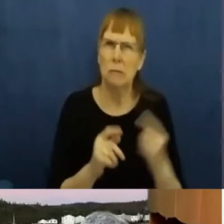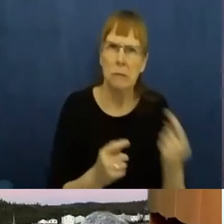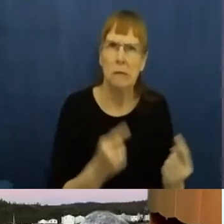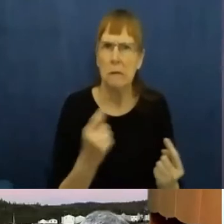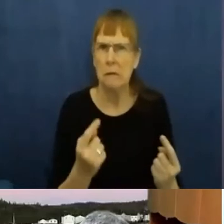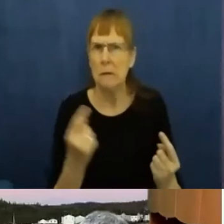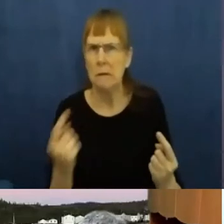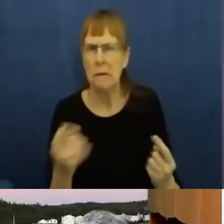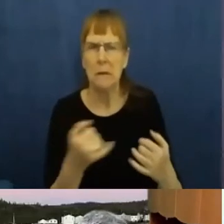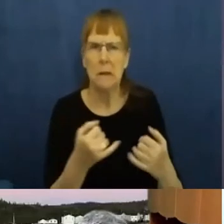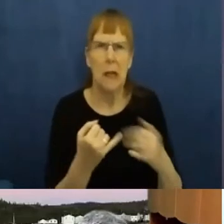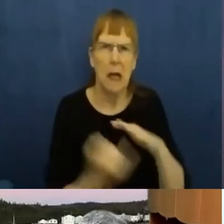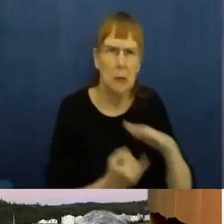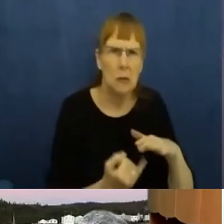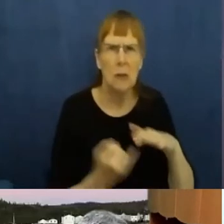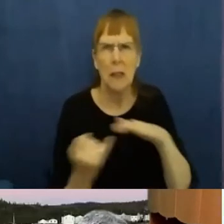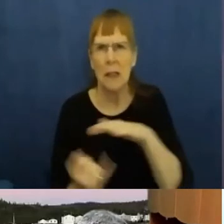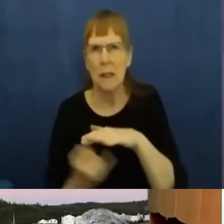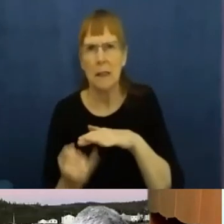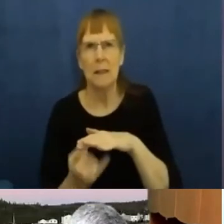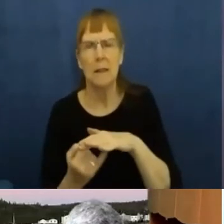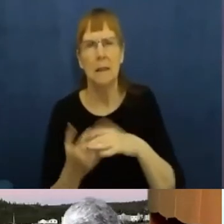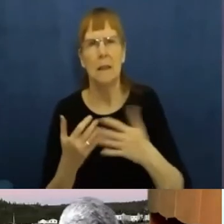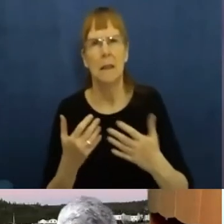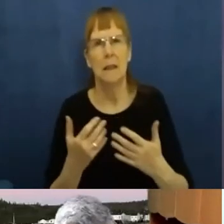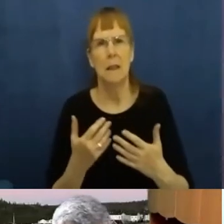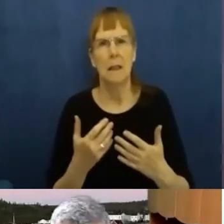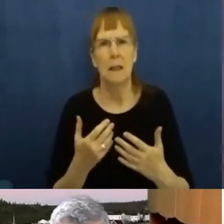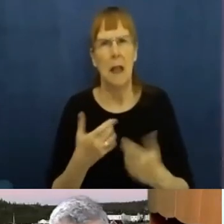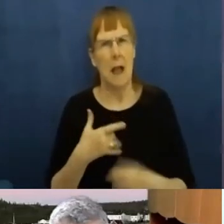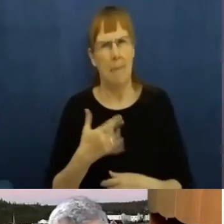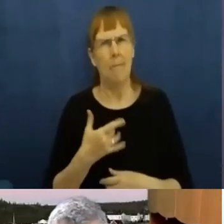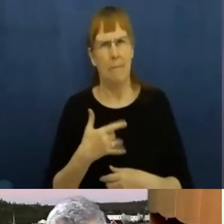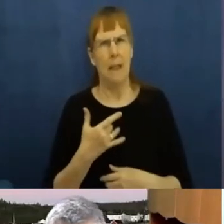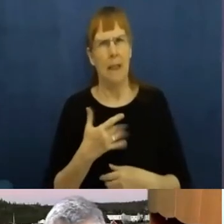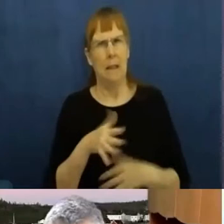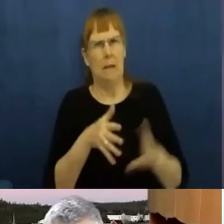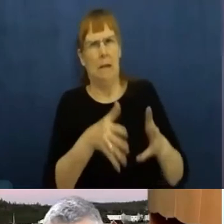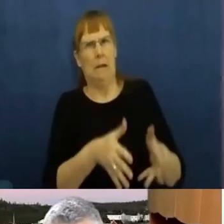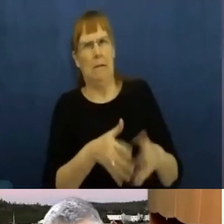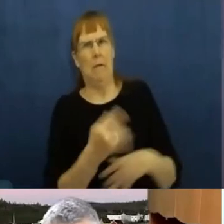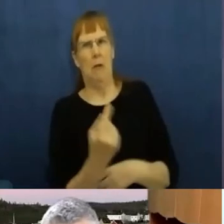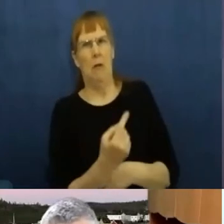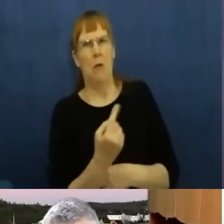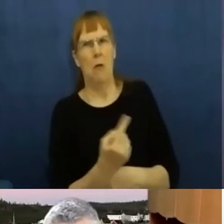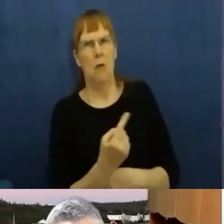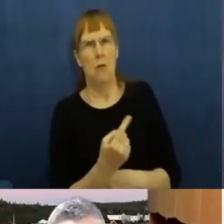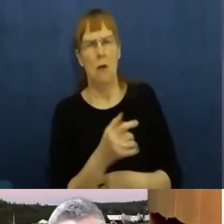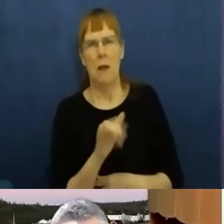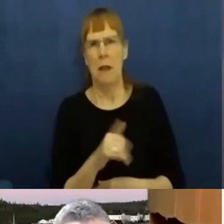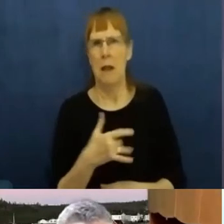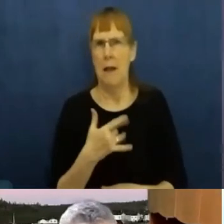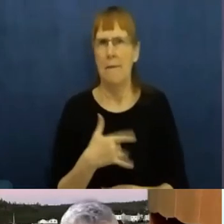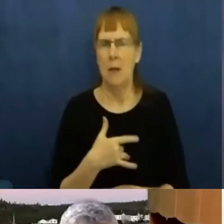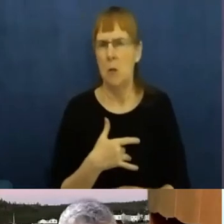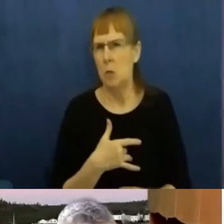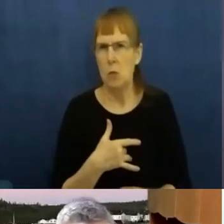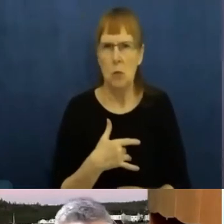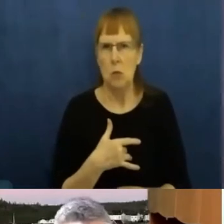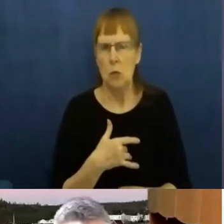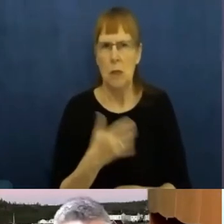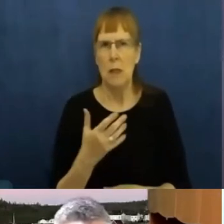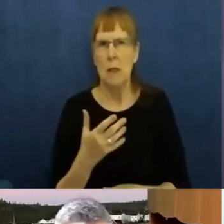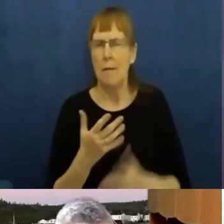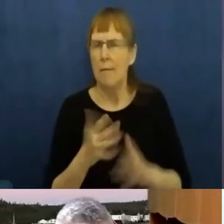who are being have the feeling they're being left alone. And I do think that finding some way to,